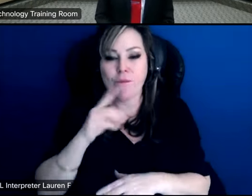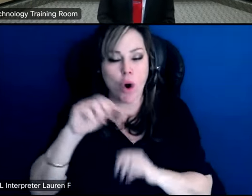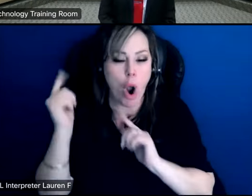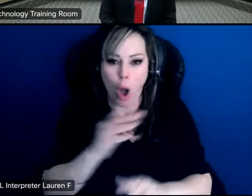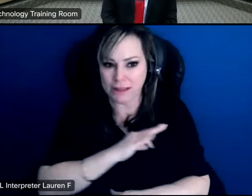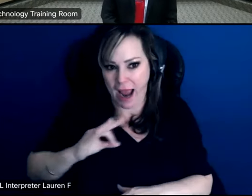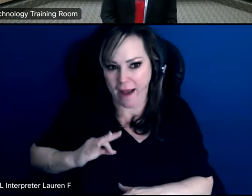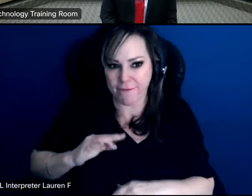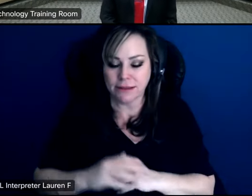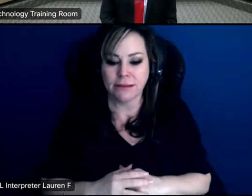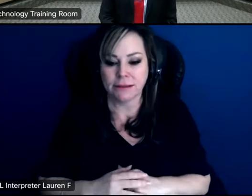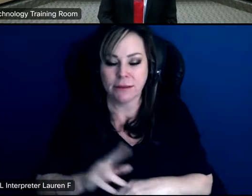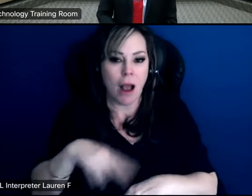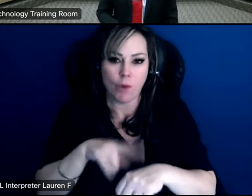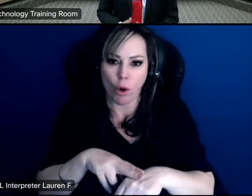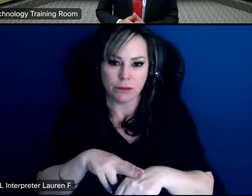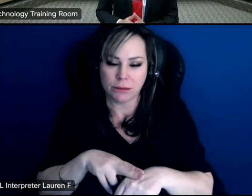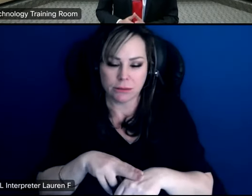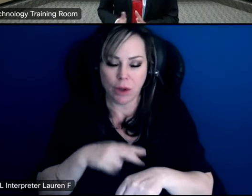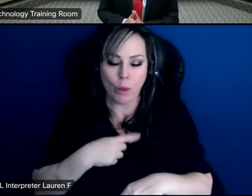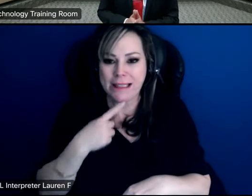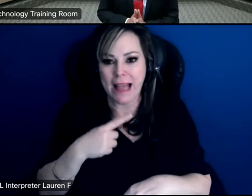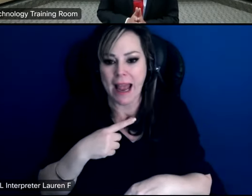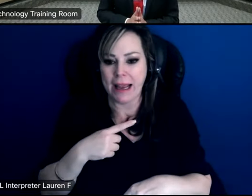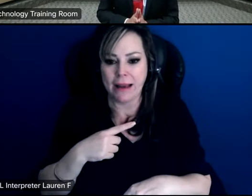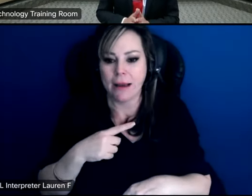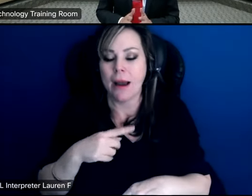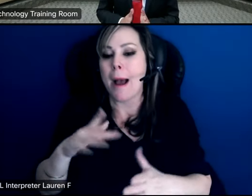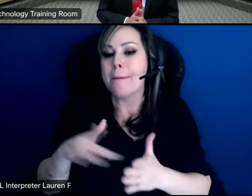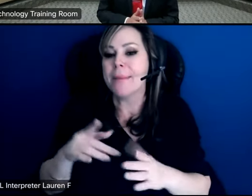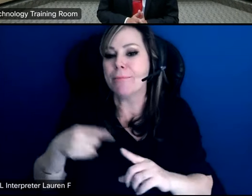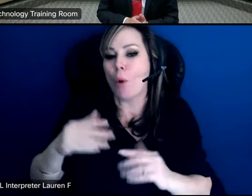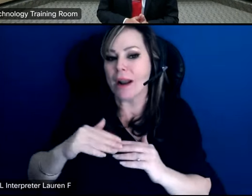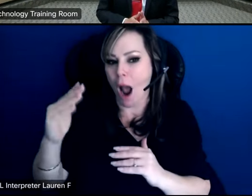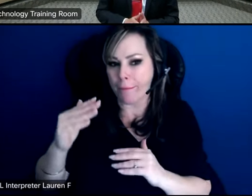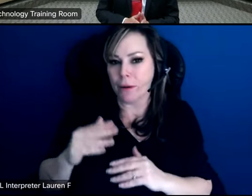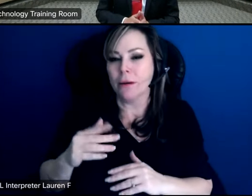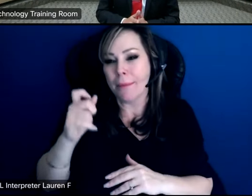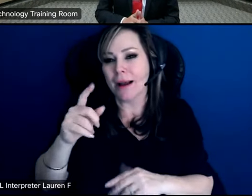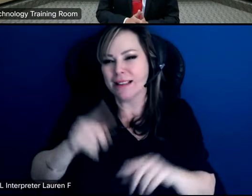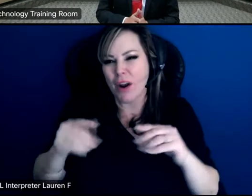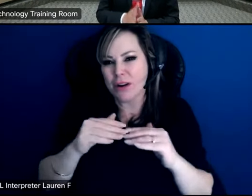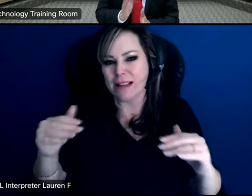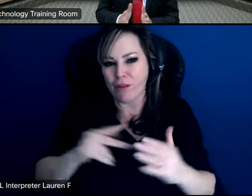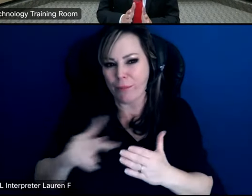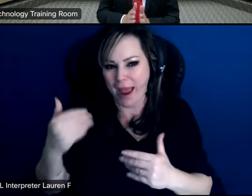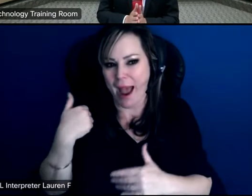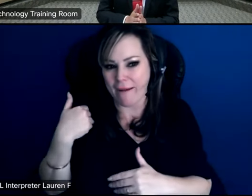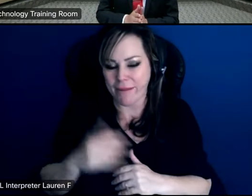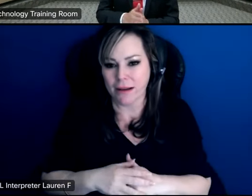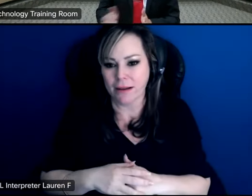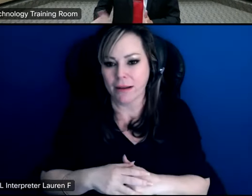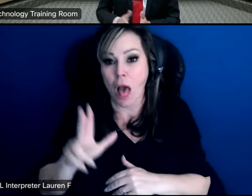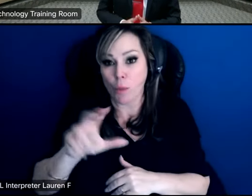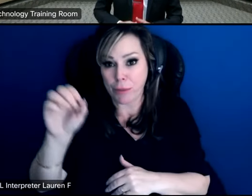all staff and of course you know we say from the midpoint because different staff are on different pay scales so the the three